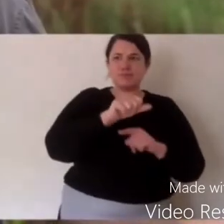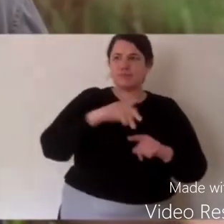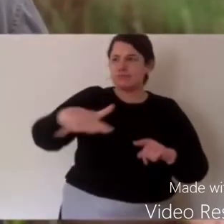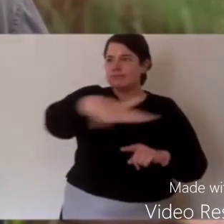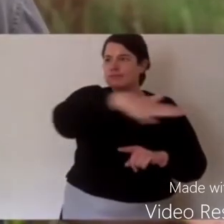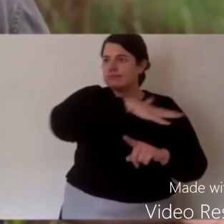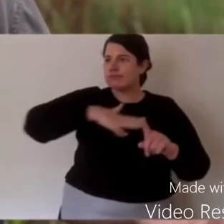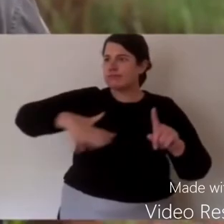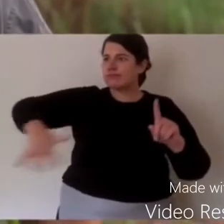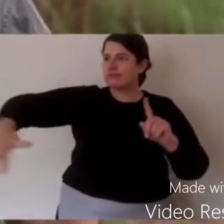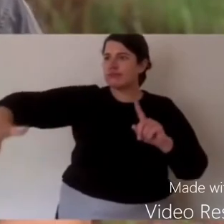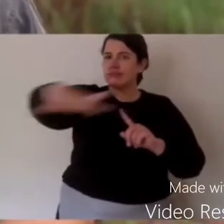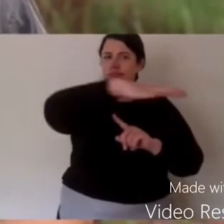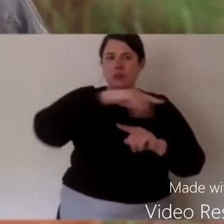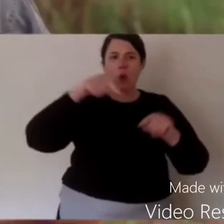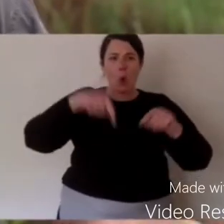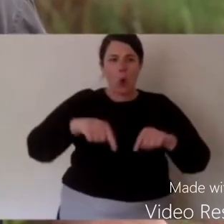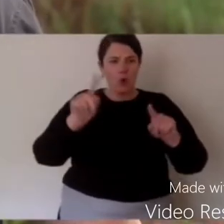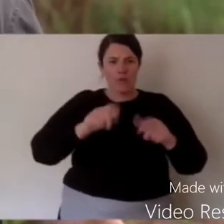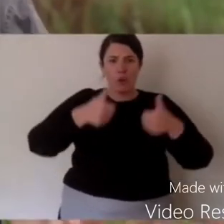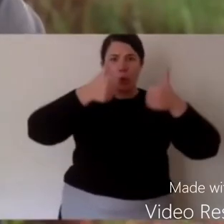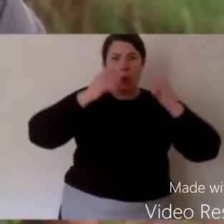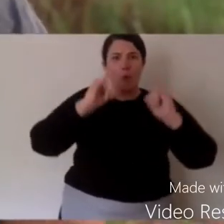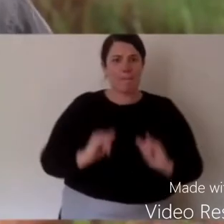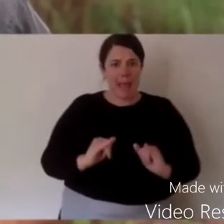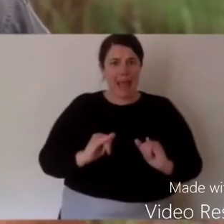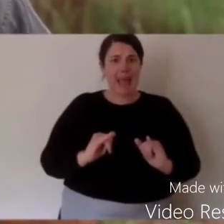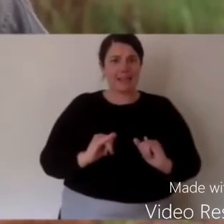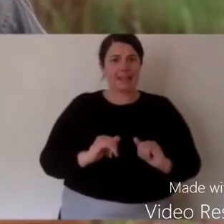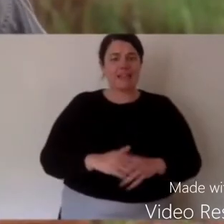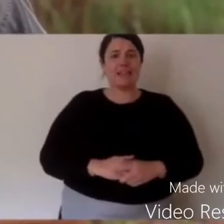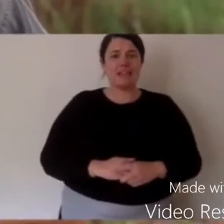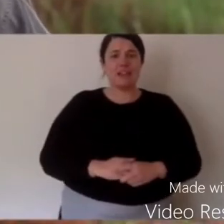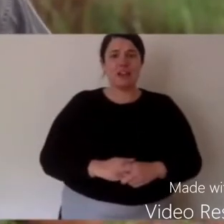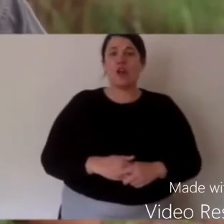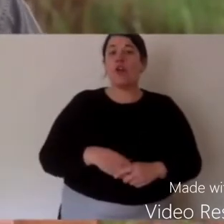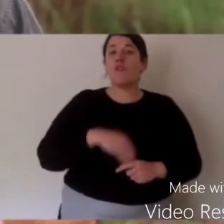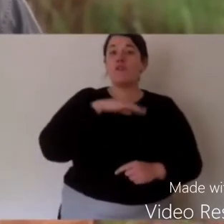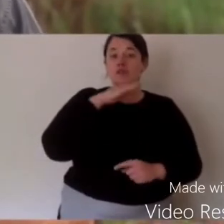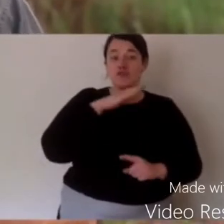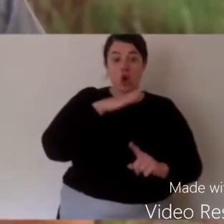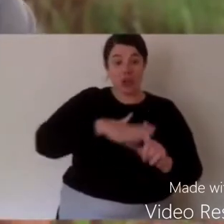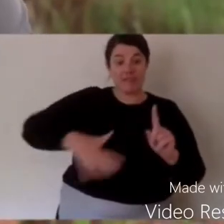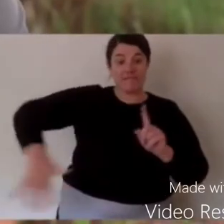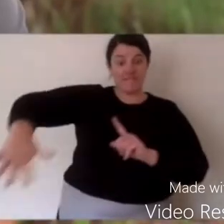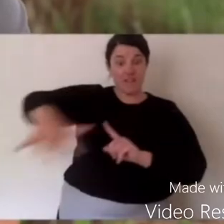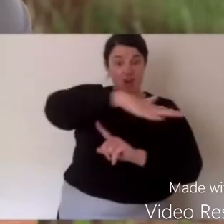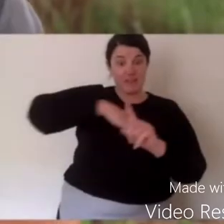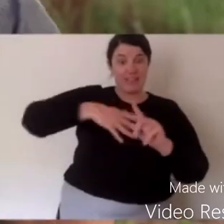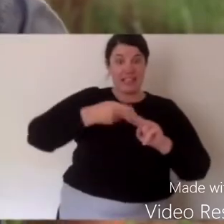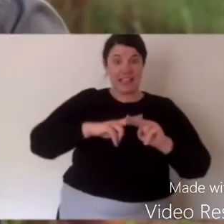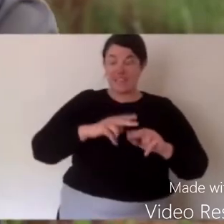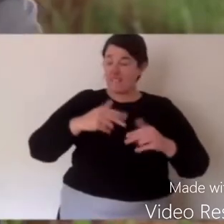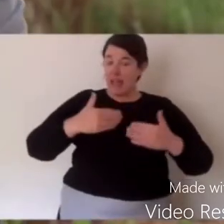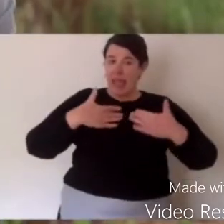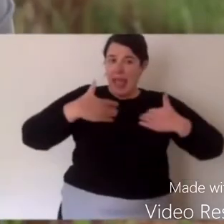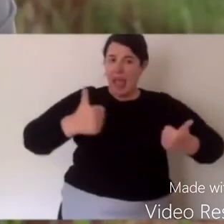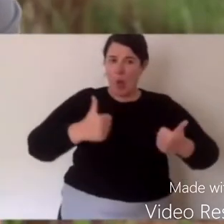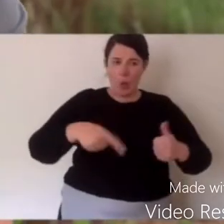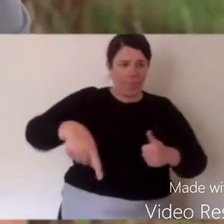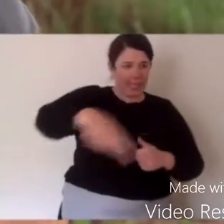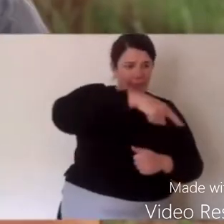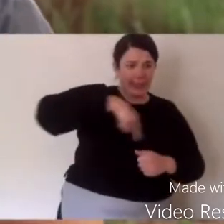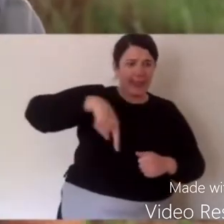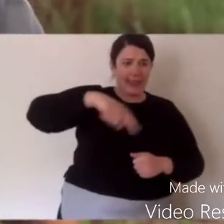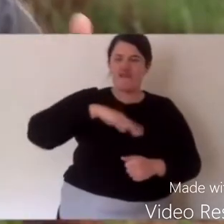ecosystems, like a canary down a coal mine. You'll have to find out what that means. But frogs in an environment, if the environment